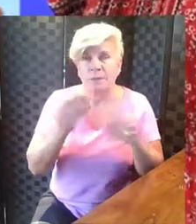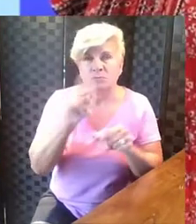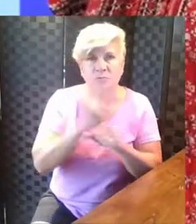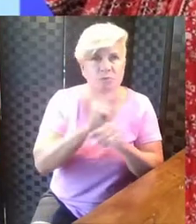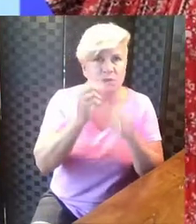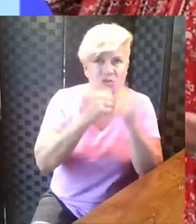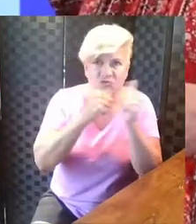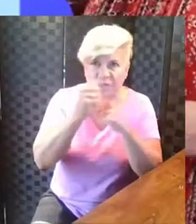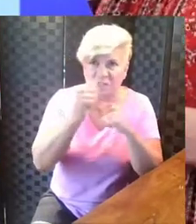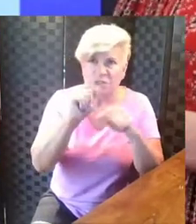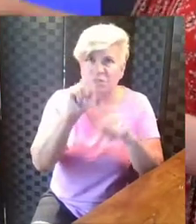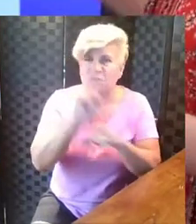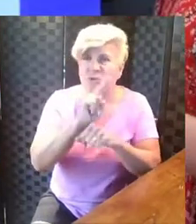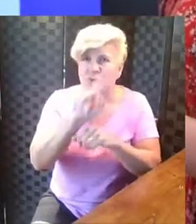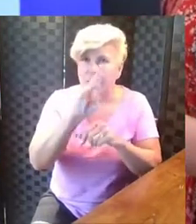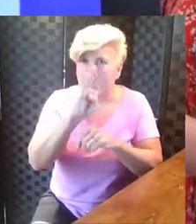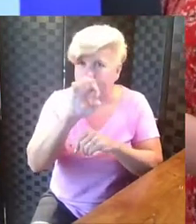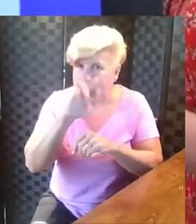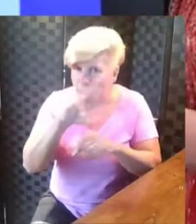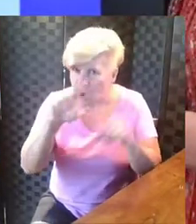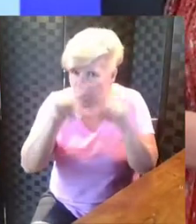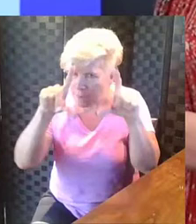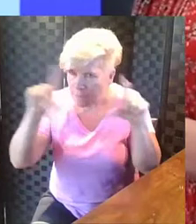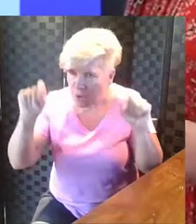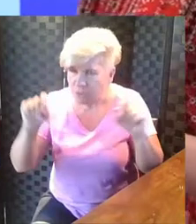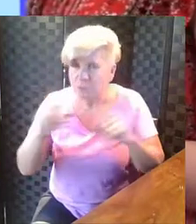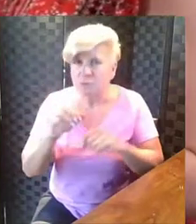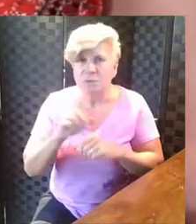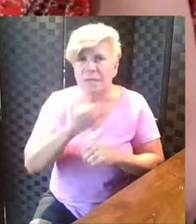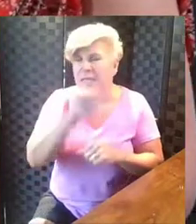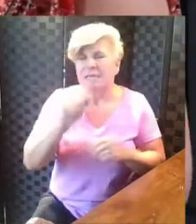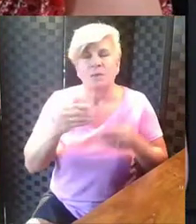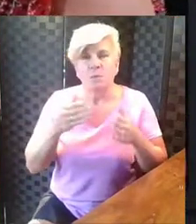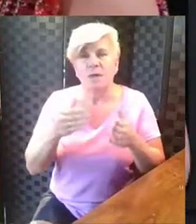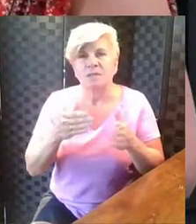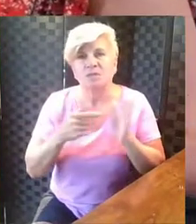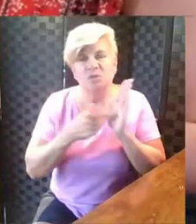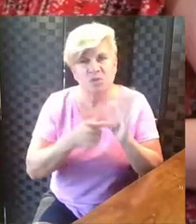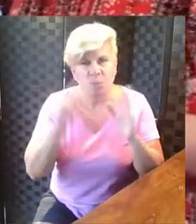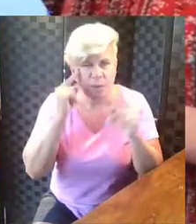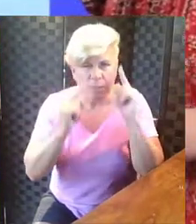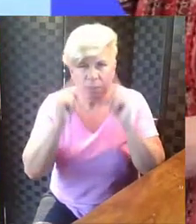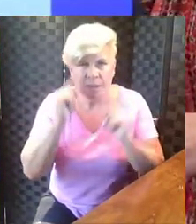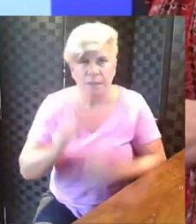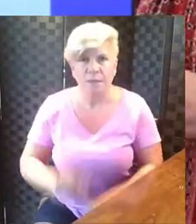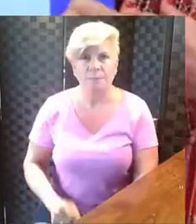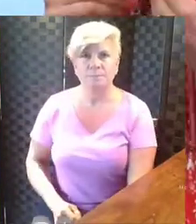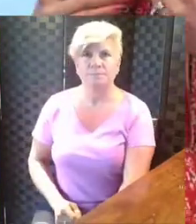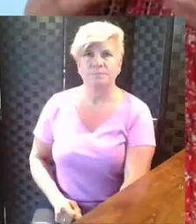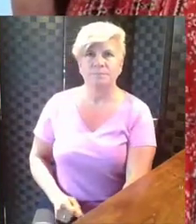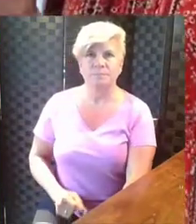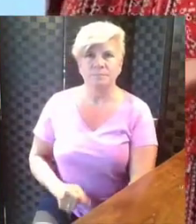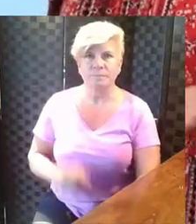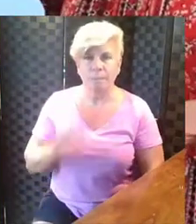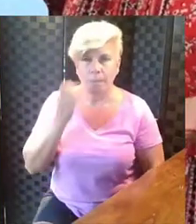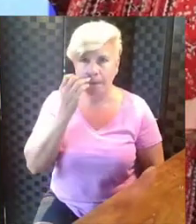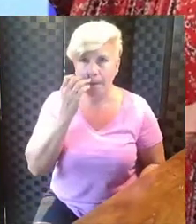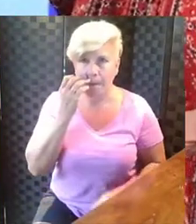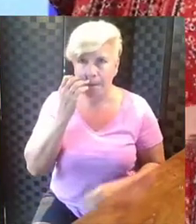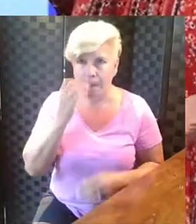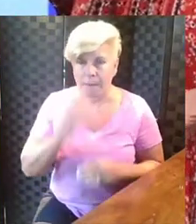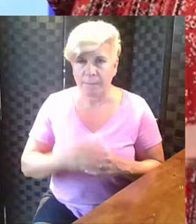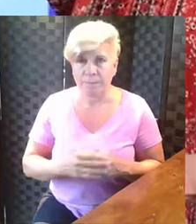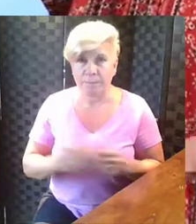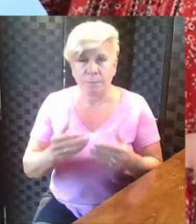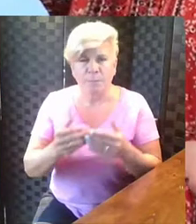using those bar models, any way we can prove to show our thinking. So before we start